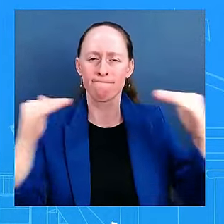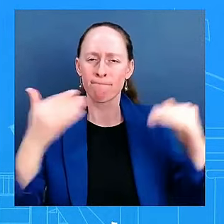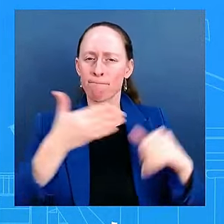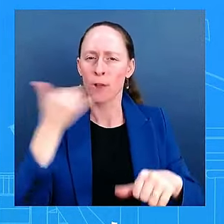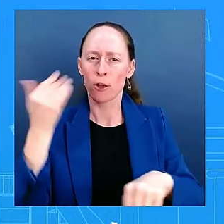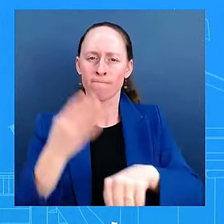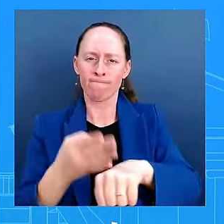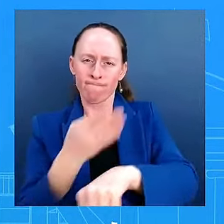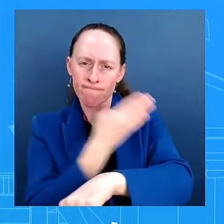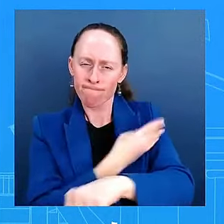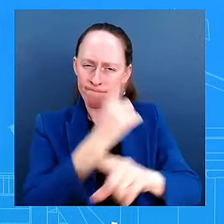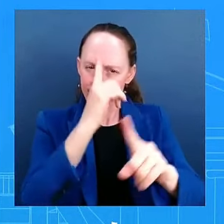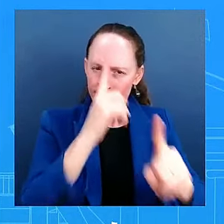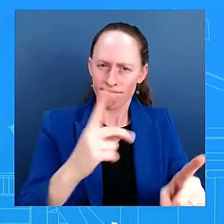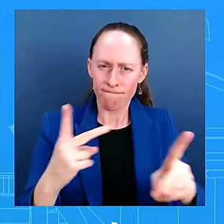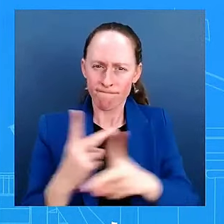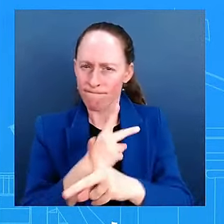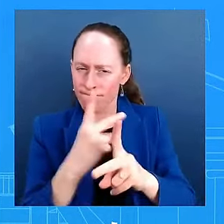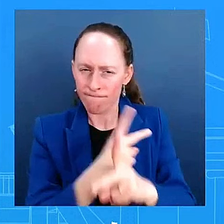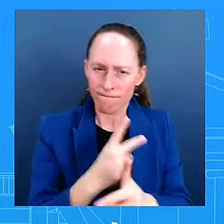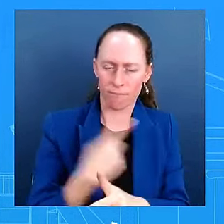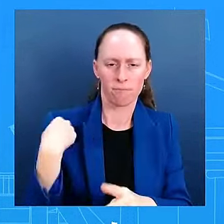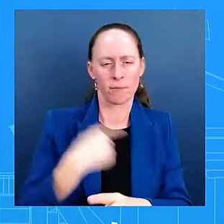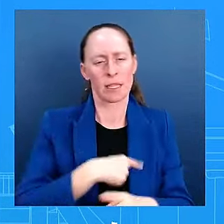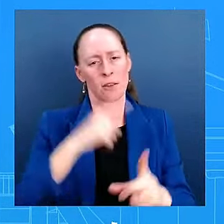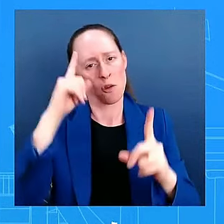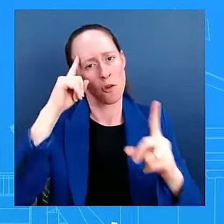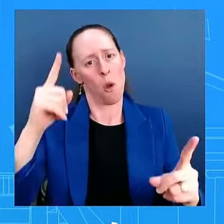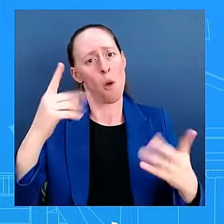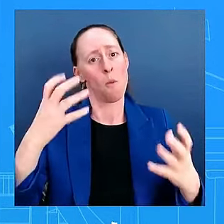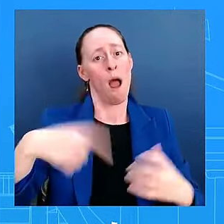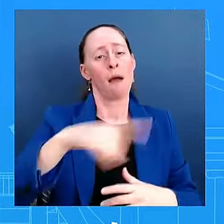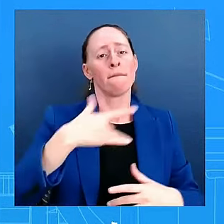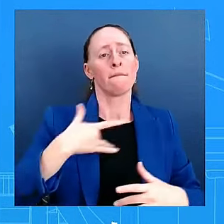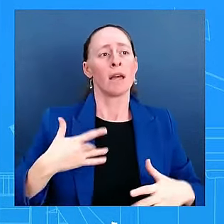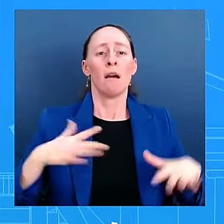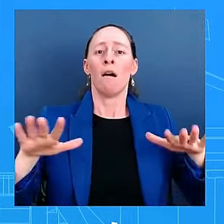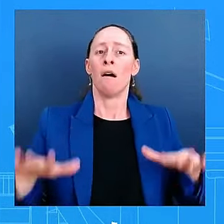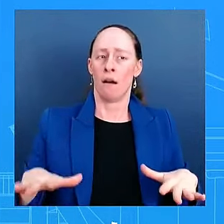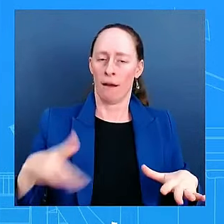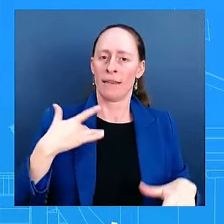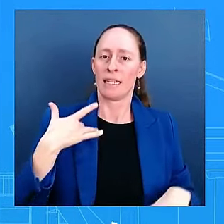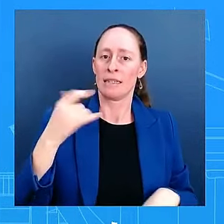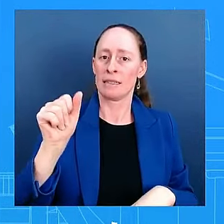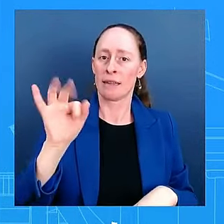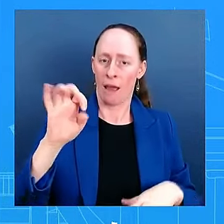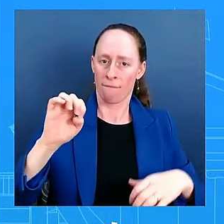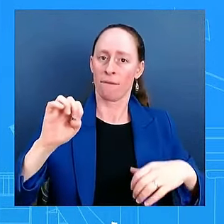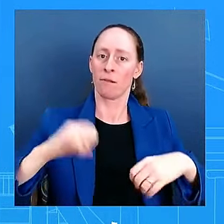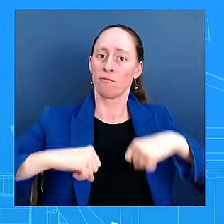communities feel protected. And that's something that the president and the vice president believe in, are very proud of, and continue to do.